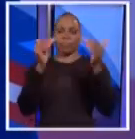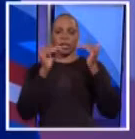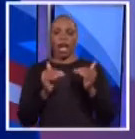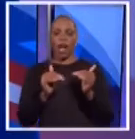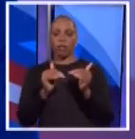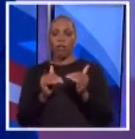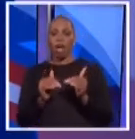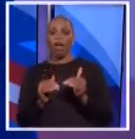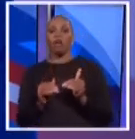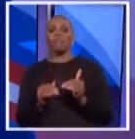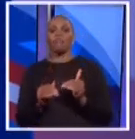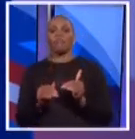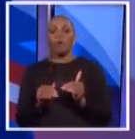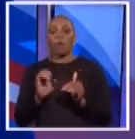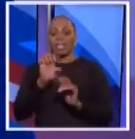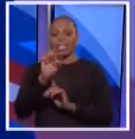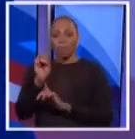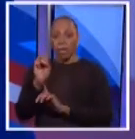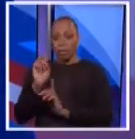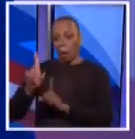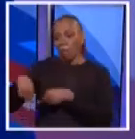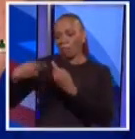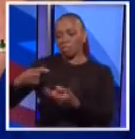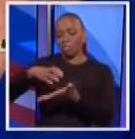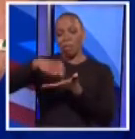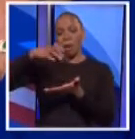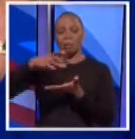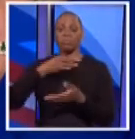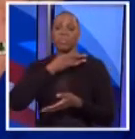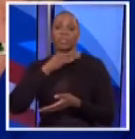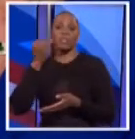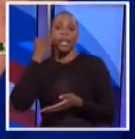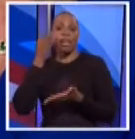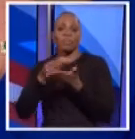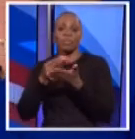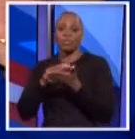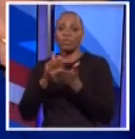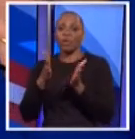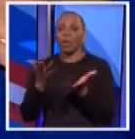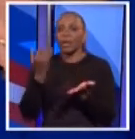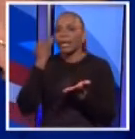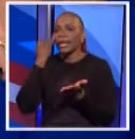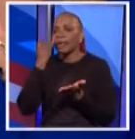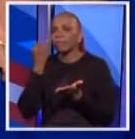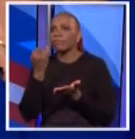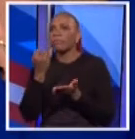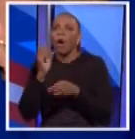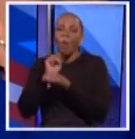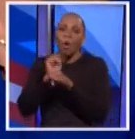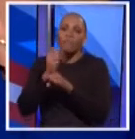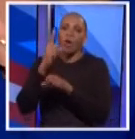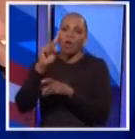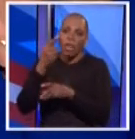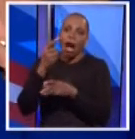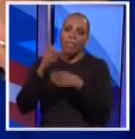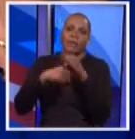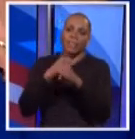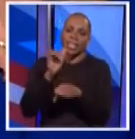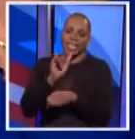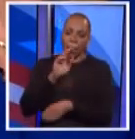Spitzer. Since you're so wealthy, I wonder if you might serve as controller if you were to win for $1 a year like Mr. Mayor Bloomberg.